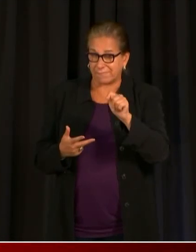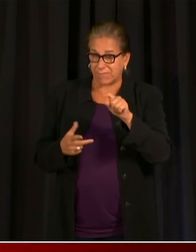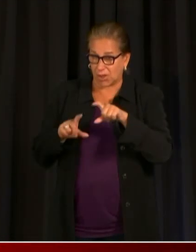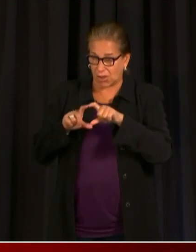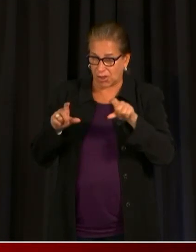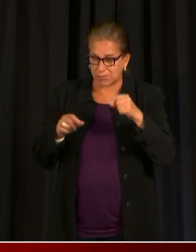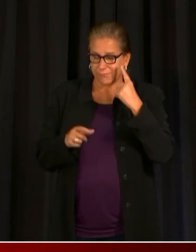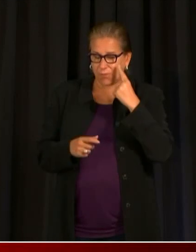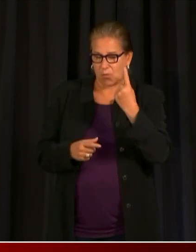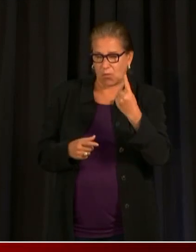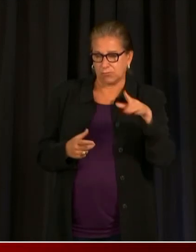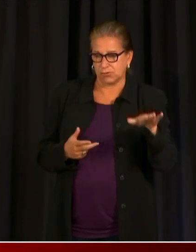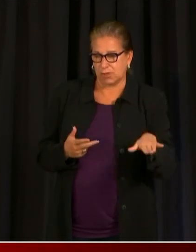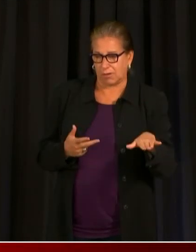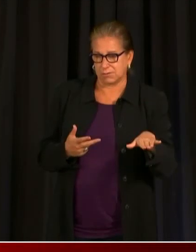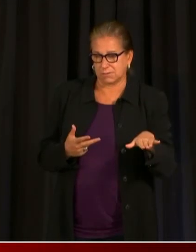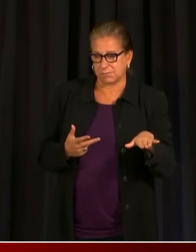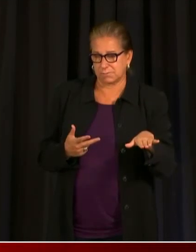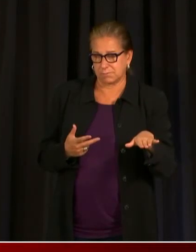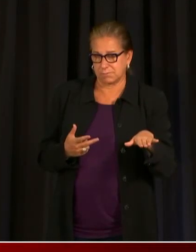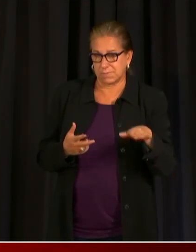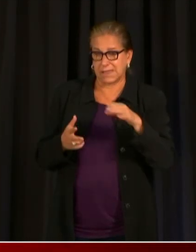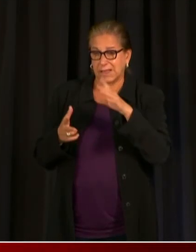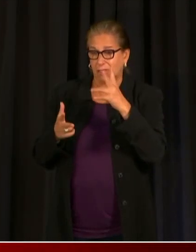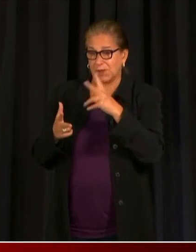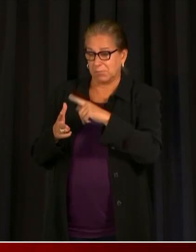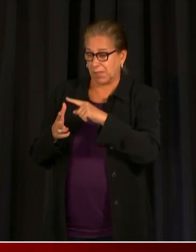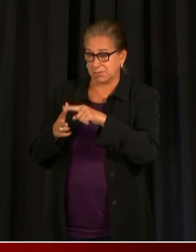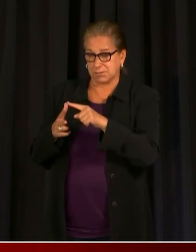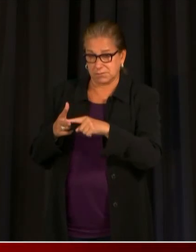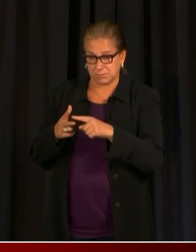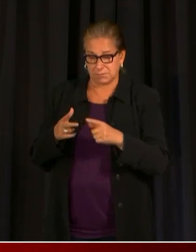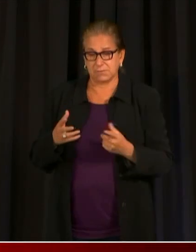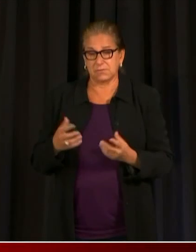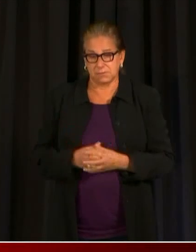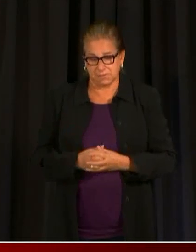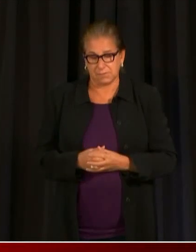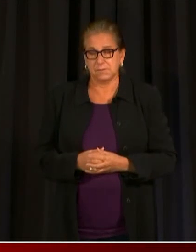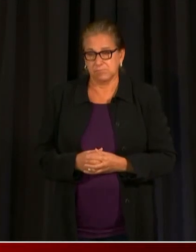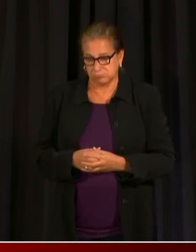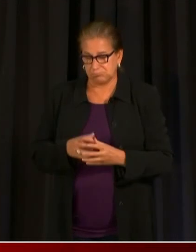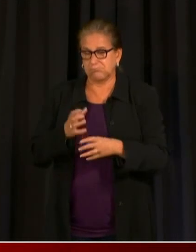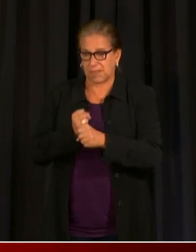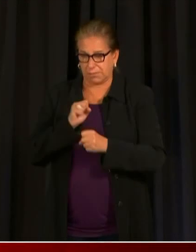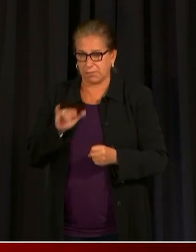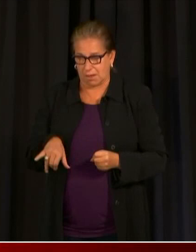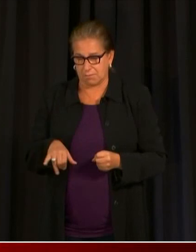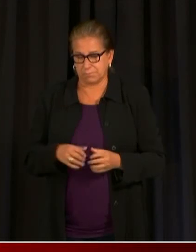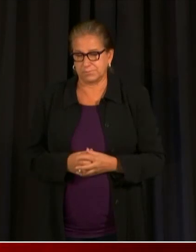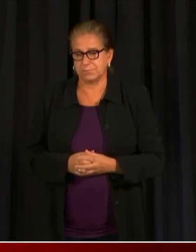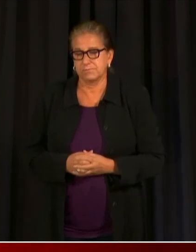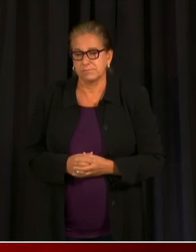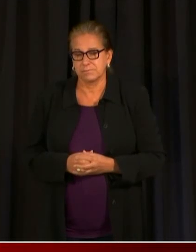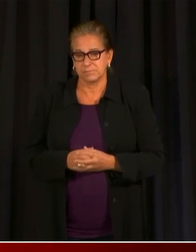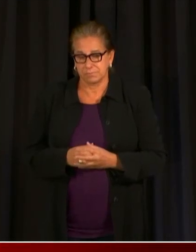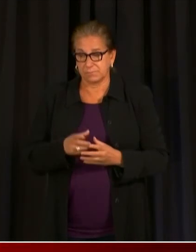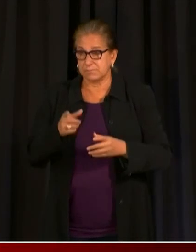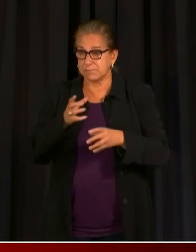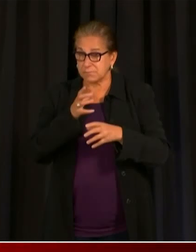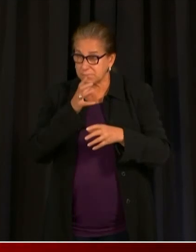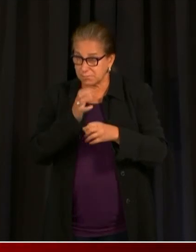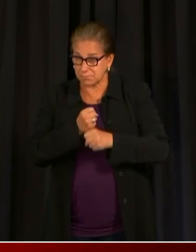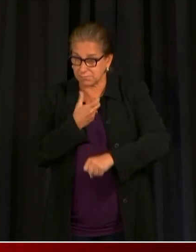at these sites. All district youth, not just the newly vaccinated, but all district youth who get